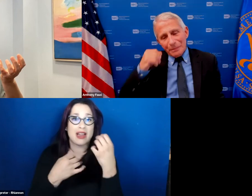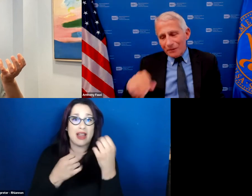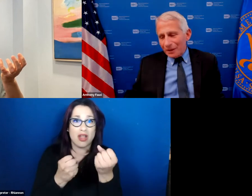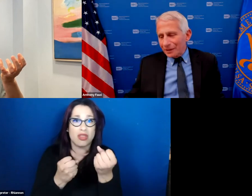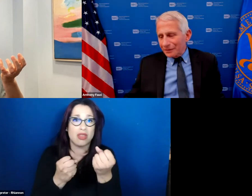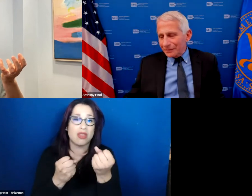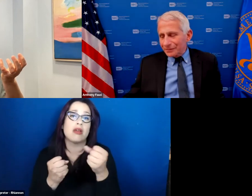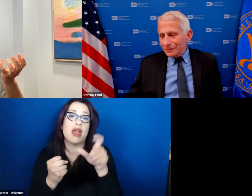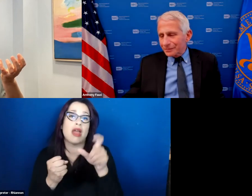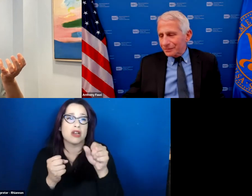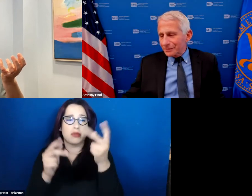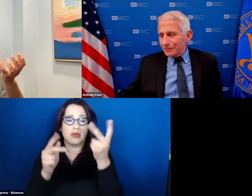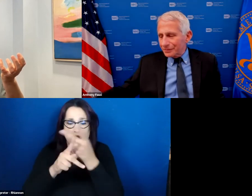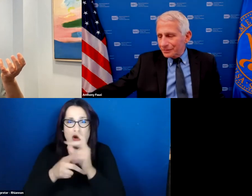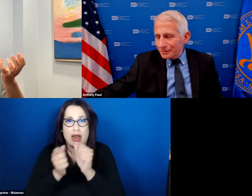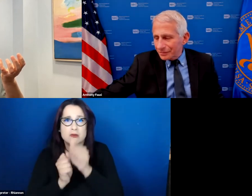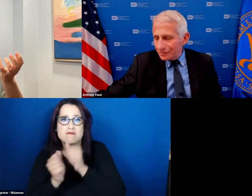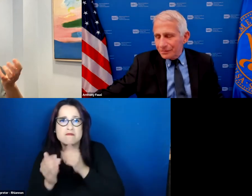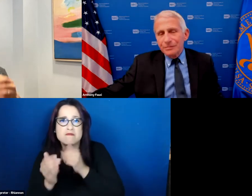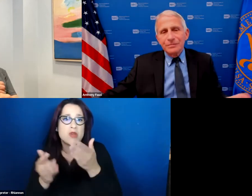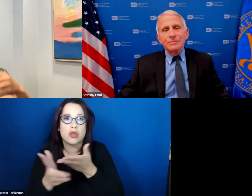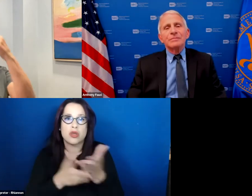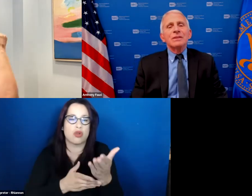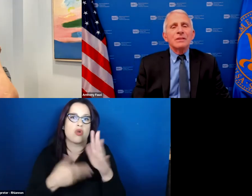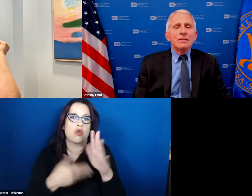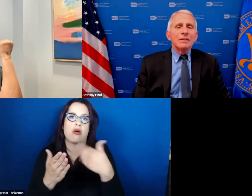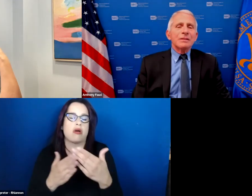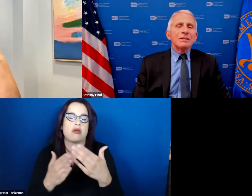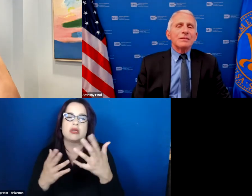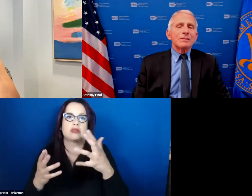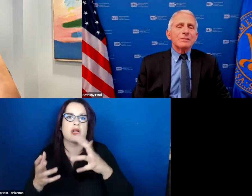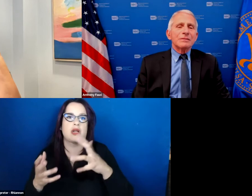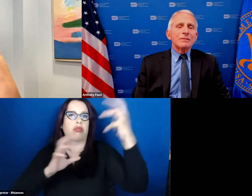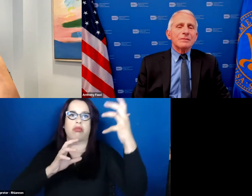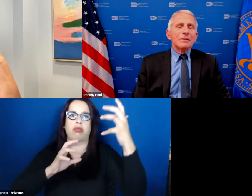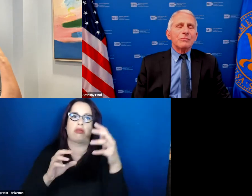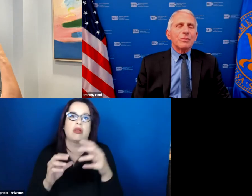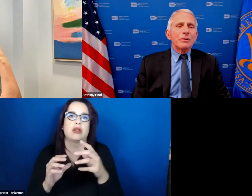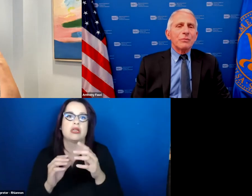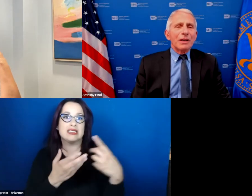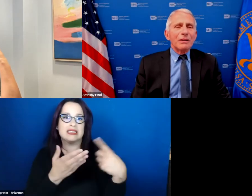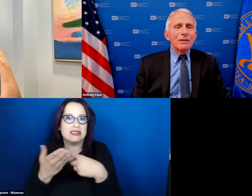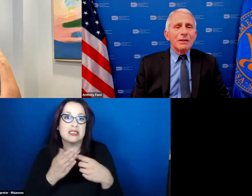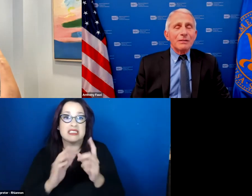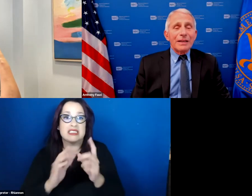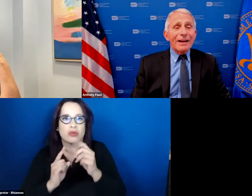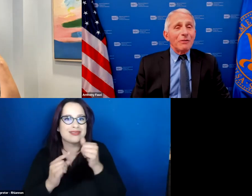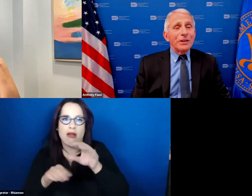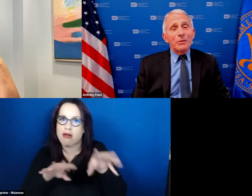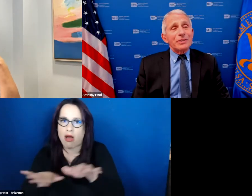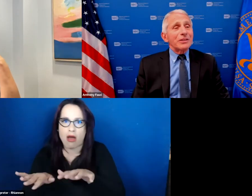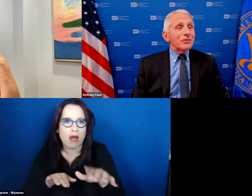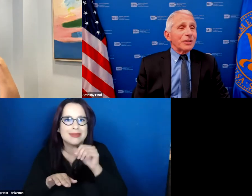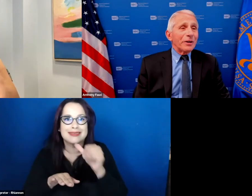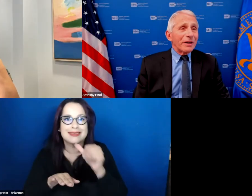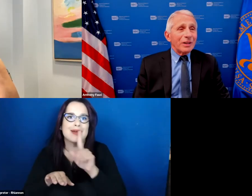and lack of um calm discourse do you think this is a new normal for us well that you